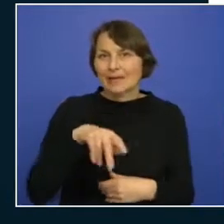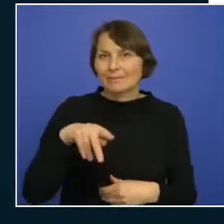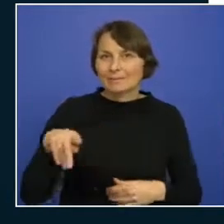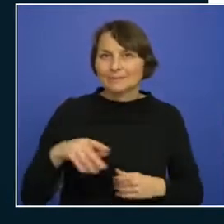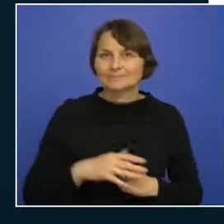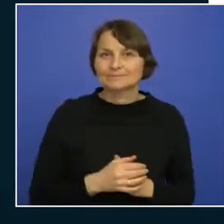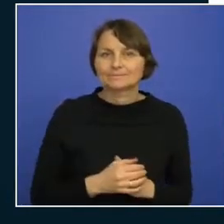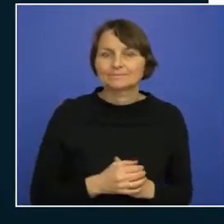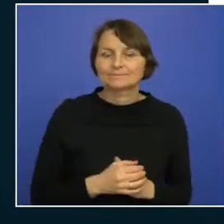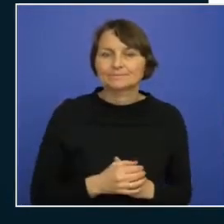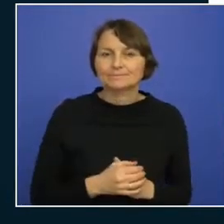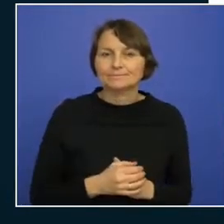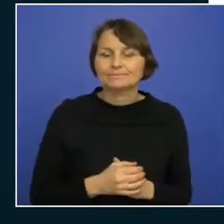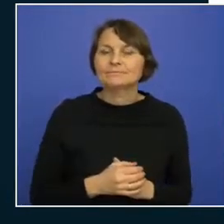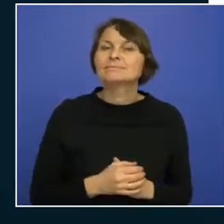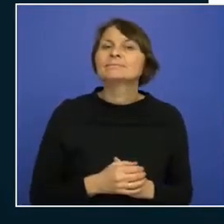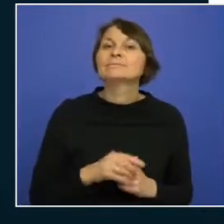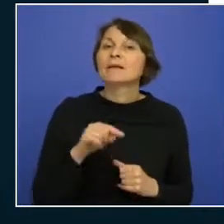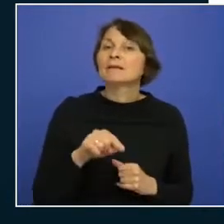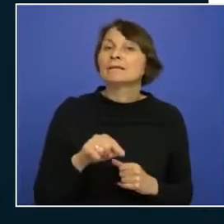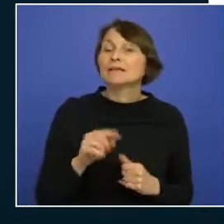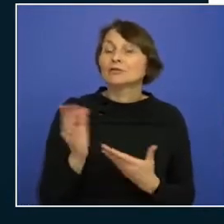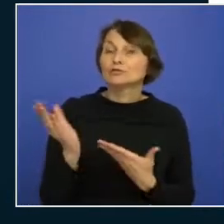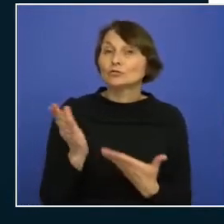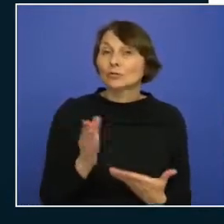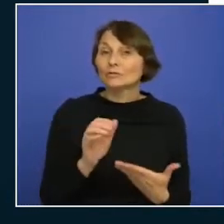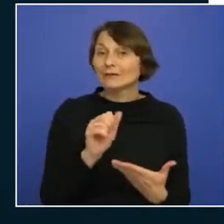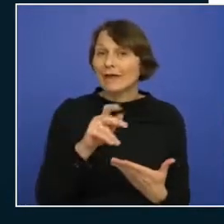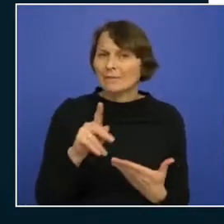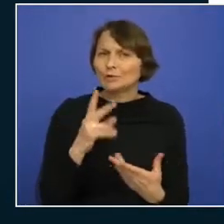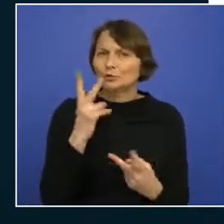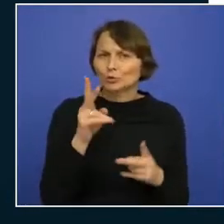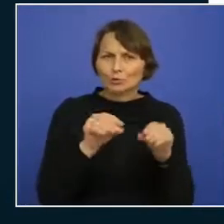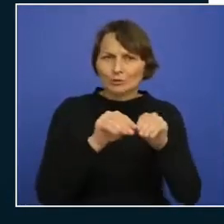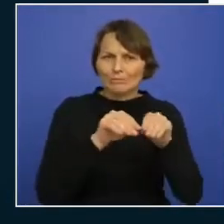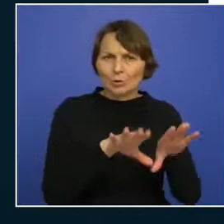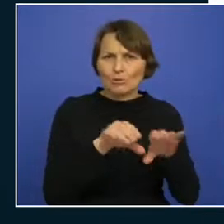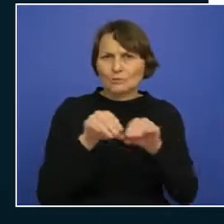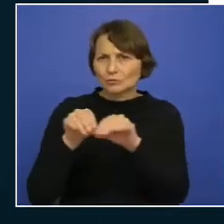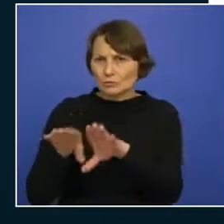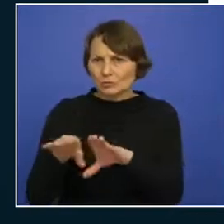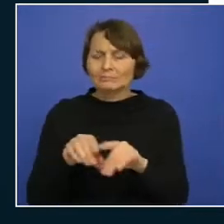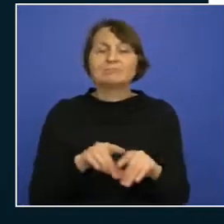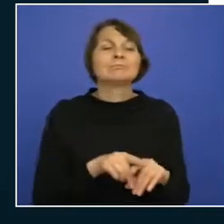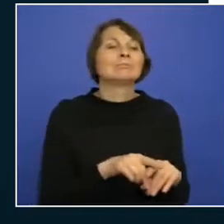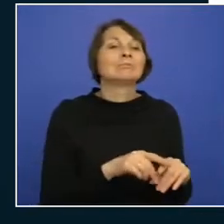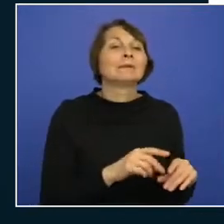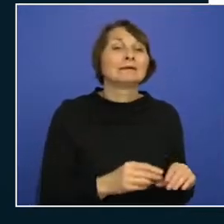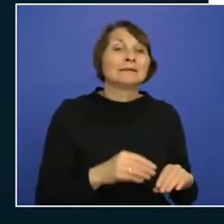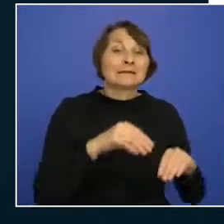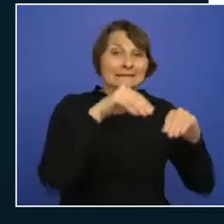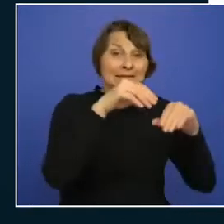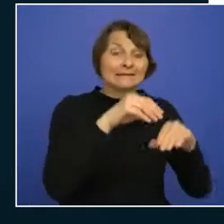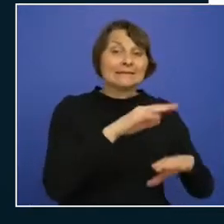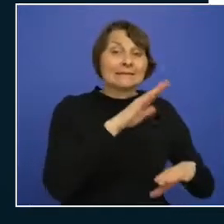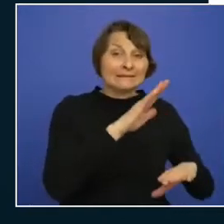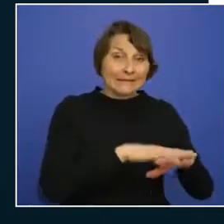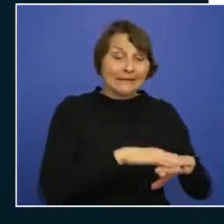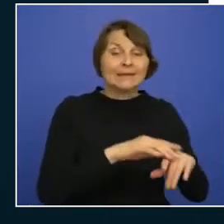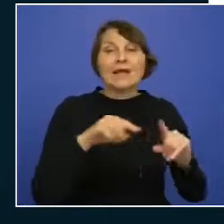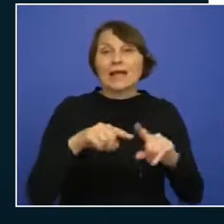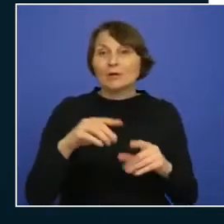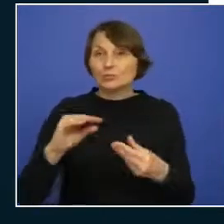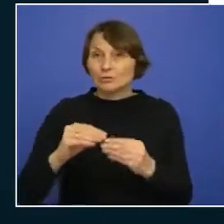the app service app includes two deployment slots staging and a production staging and a production deployment slot